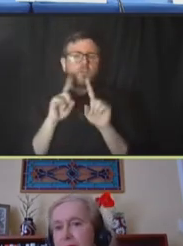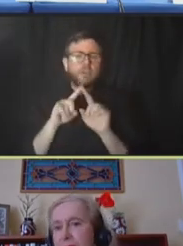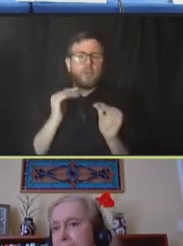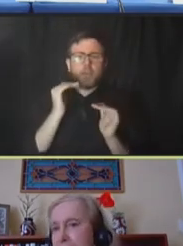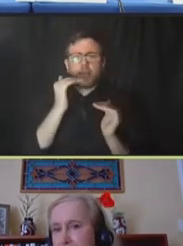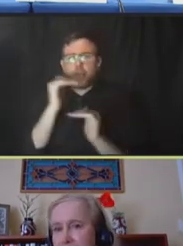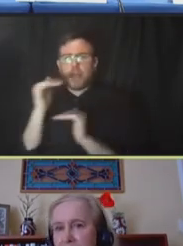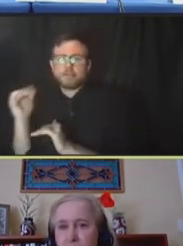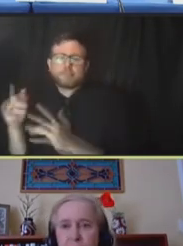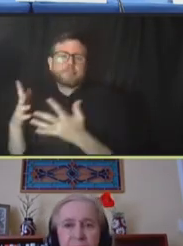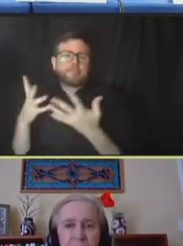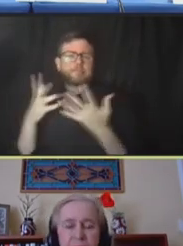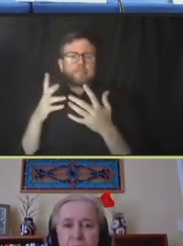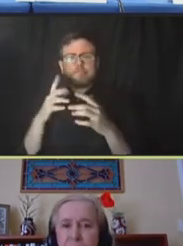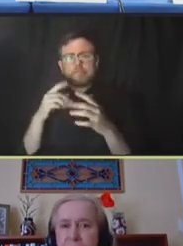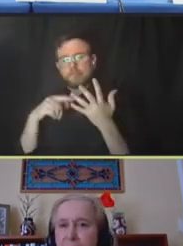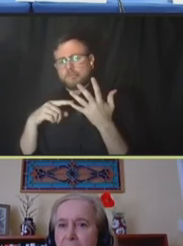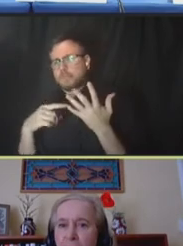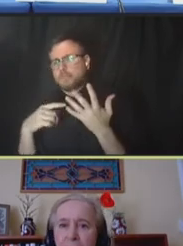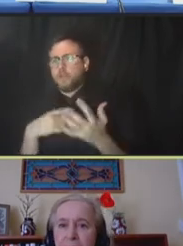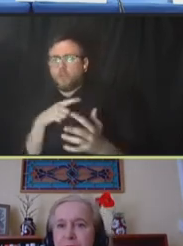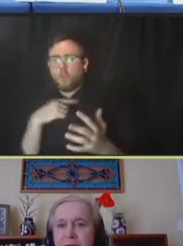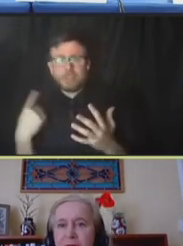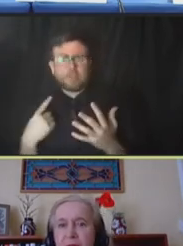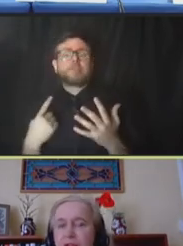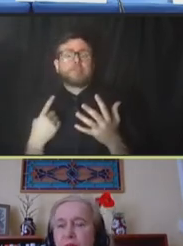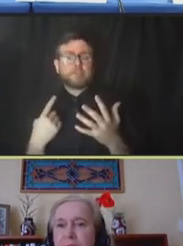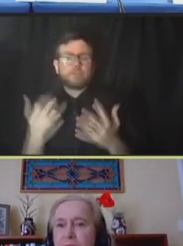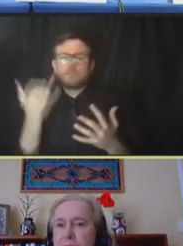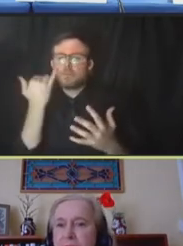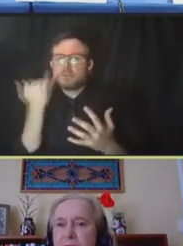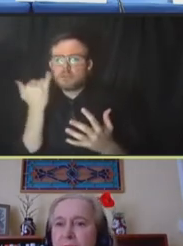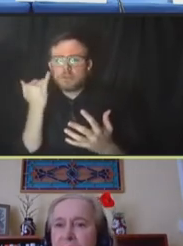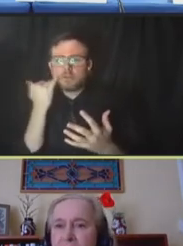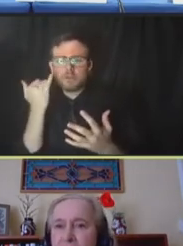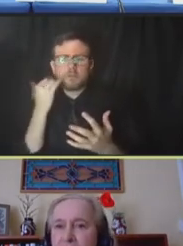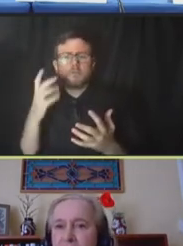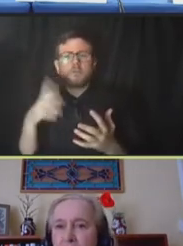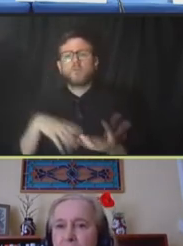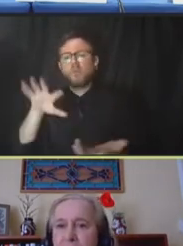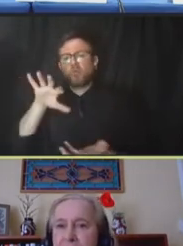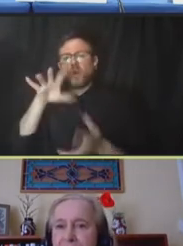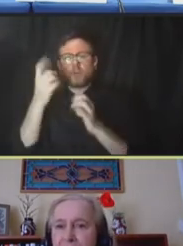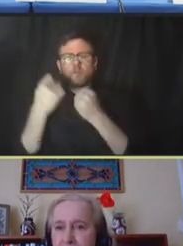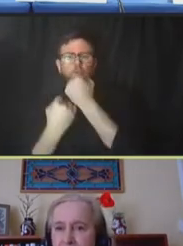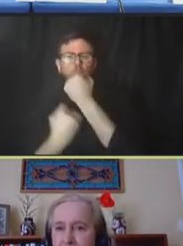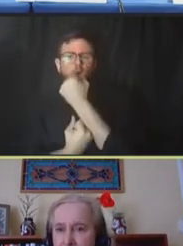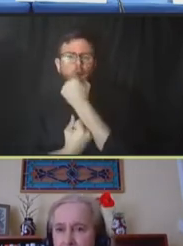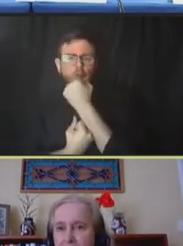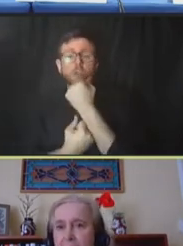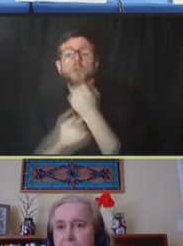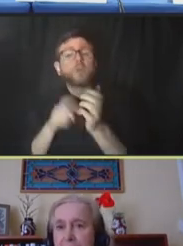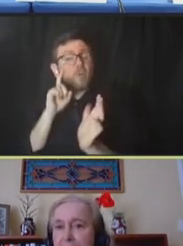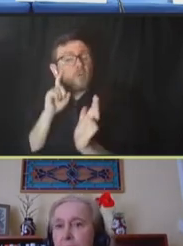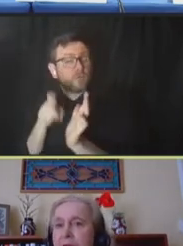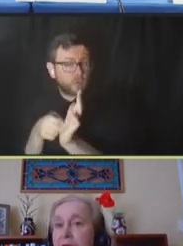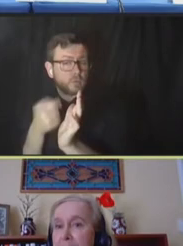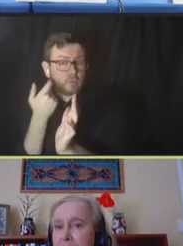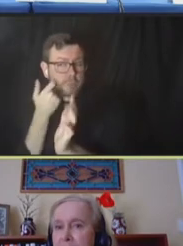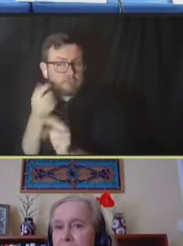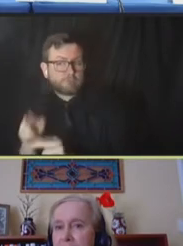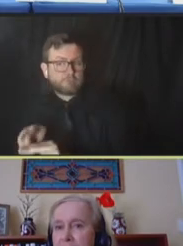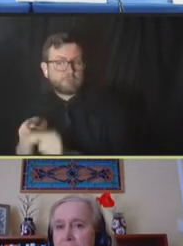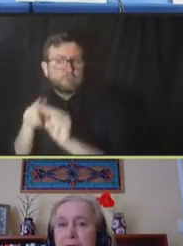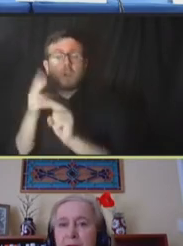What if we have limitations? What if there's risk? What if there's some disruption to the infrastructure, which we're seeing increasingly now with